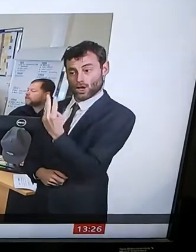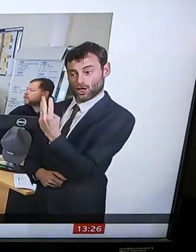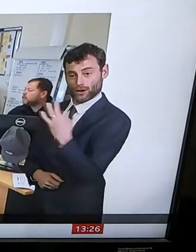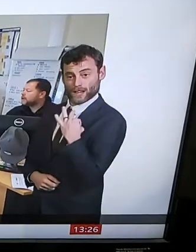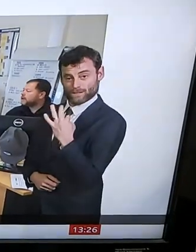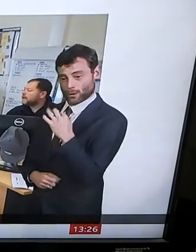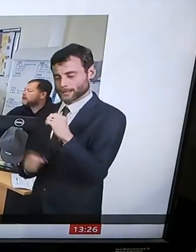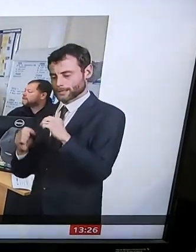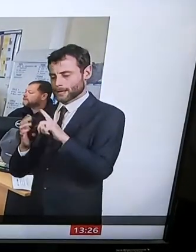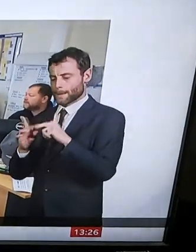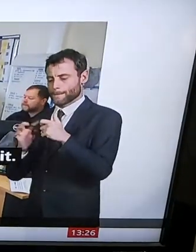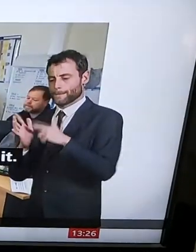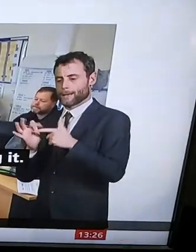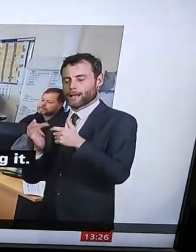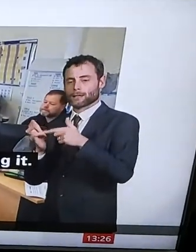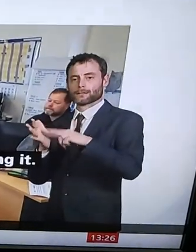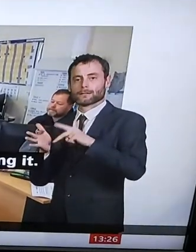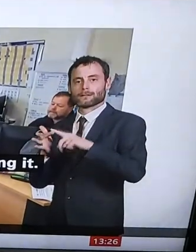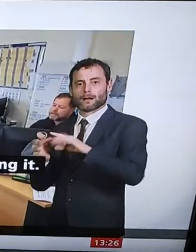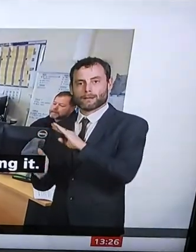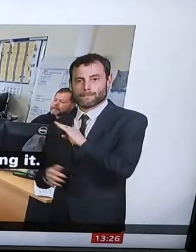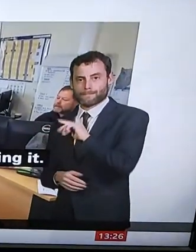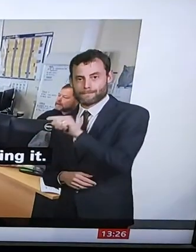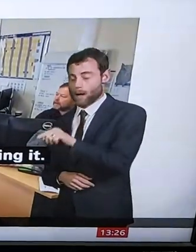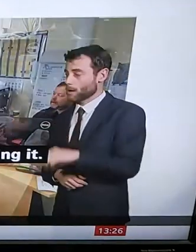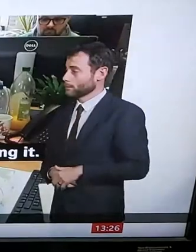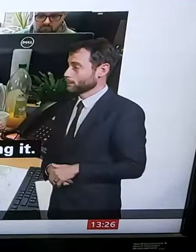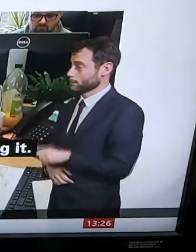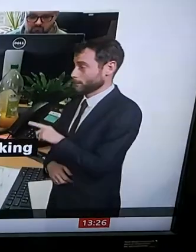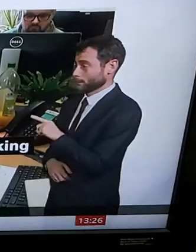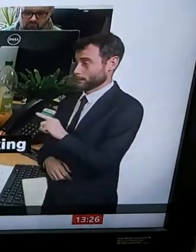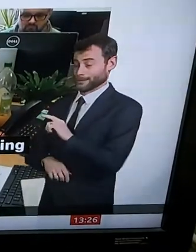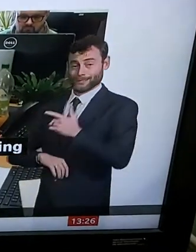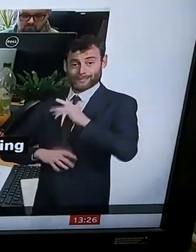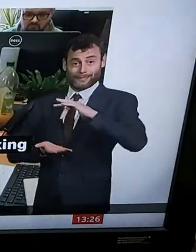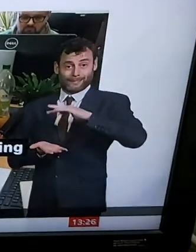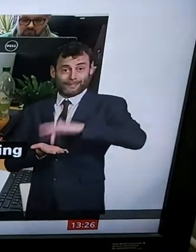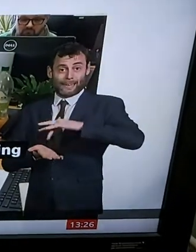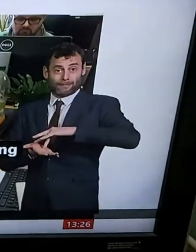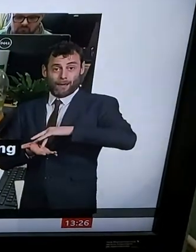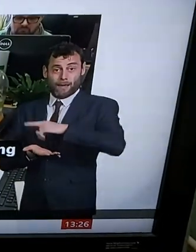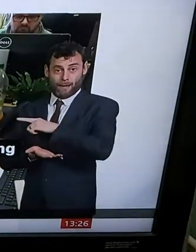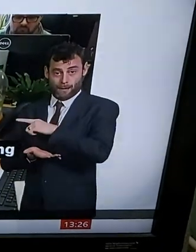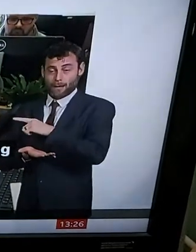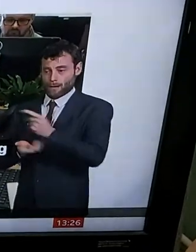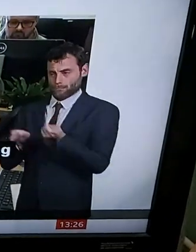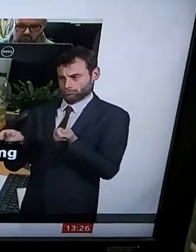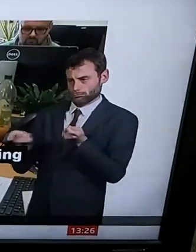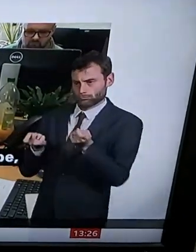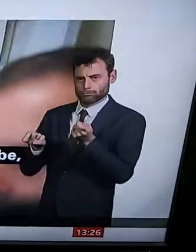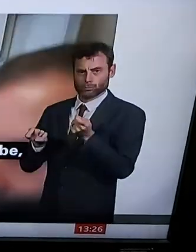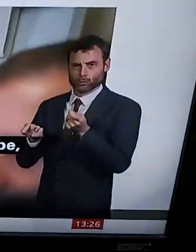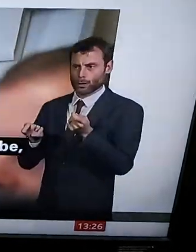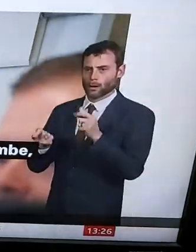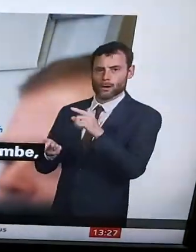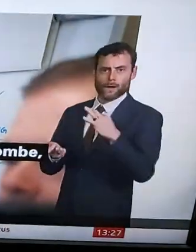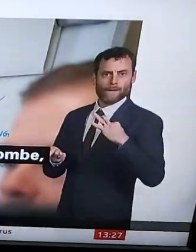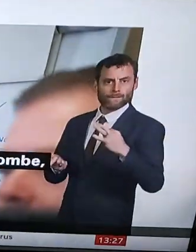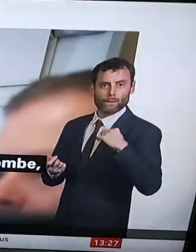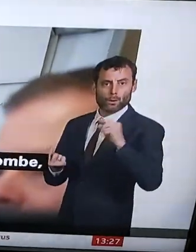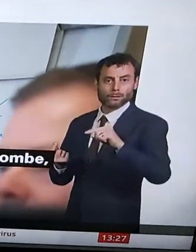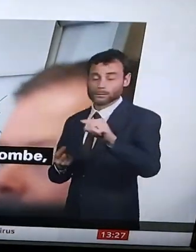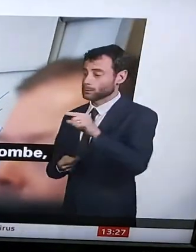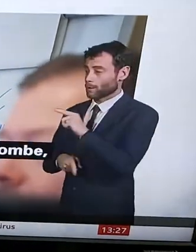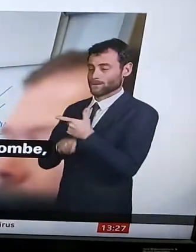And this is how they're doing it. Before they had to start working from home, we filmed at the offices of one Ilfracombe.